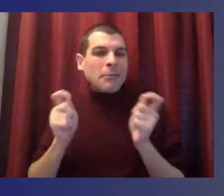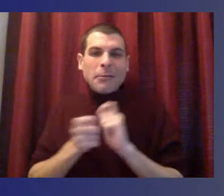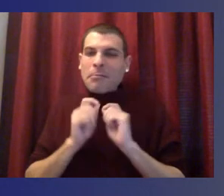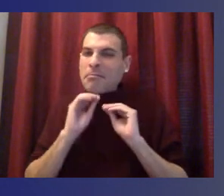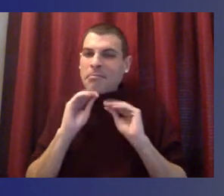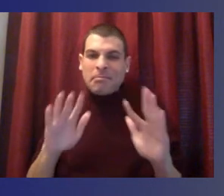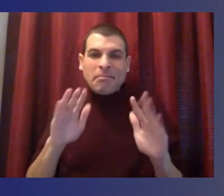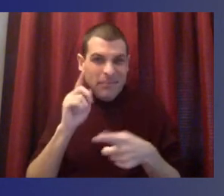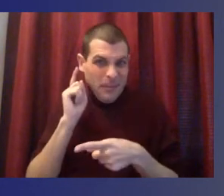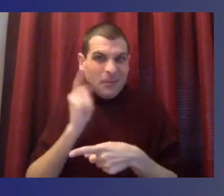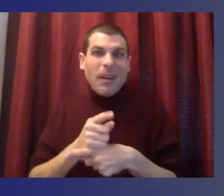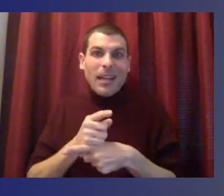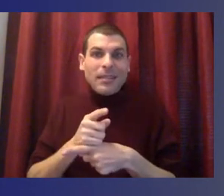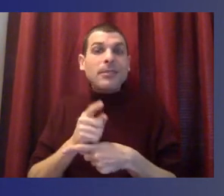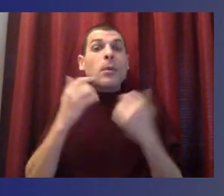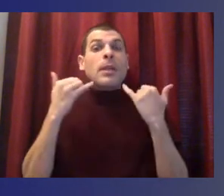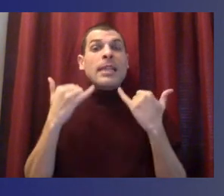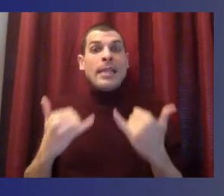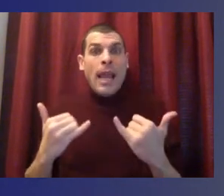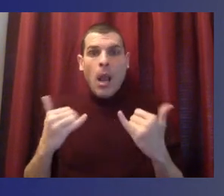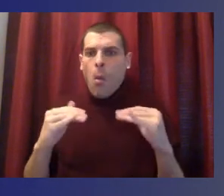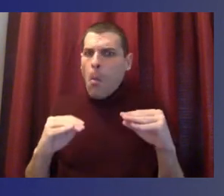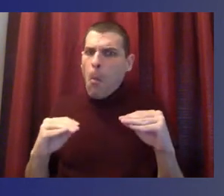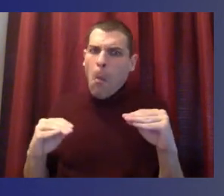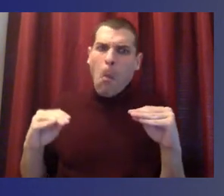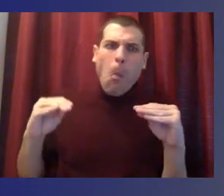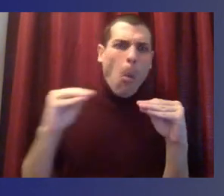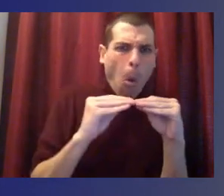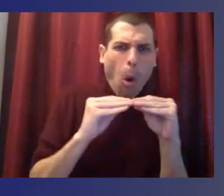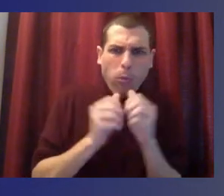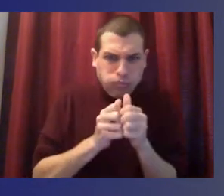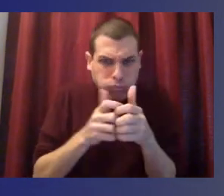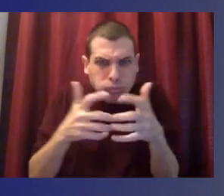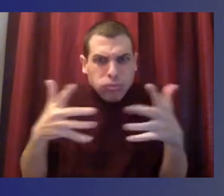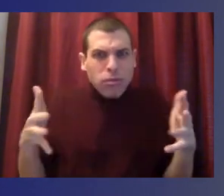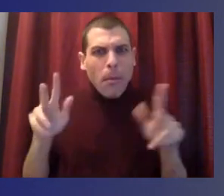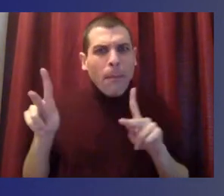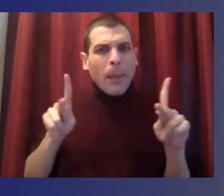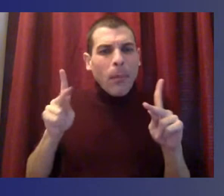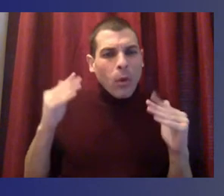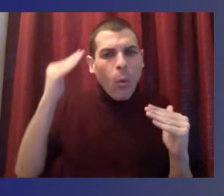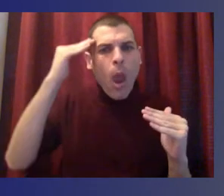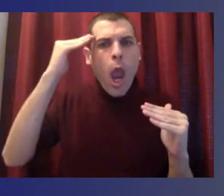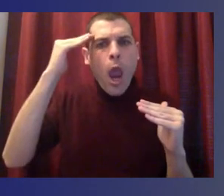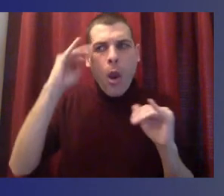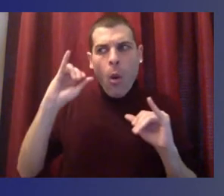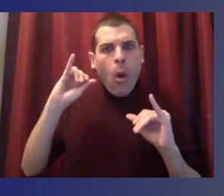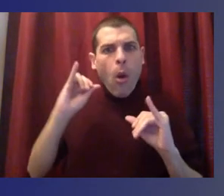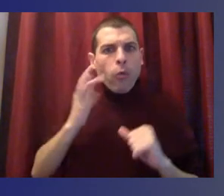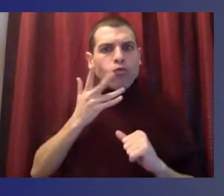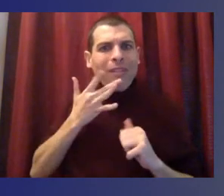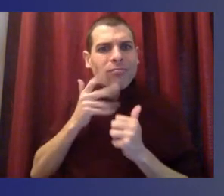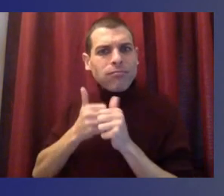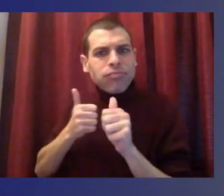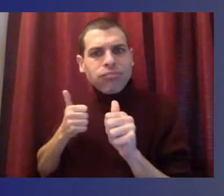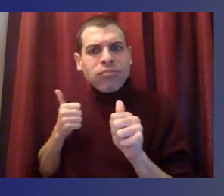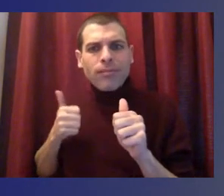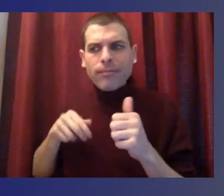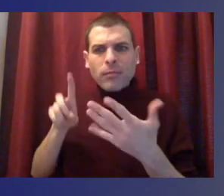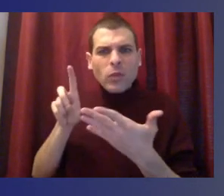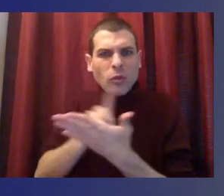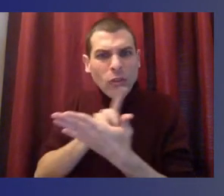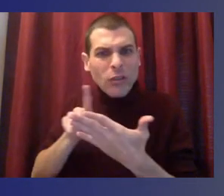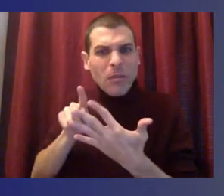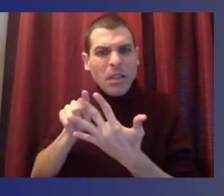has been raised around issues of racial justice and disparities, you know, I think they are at an all-time high this